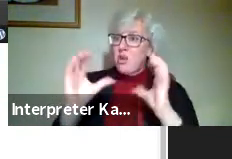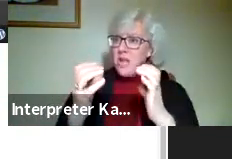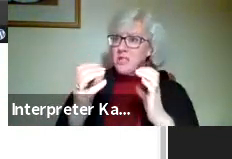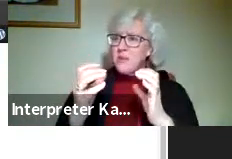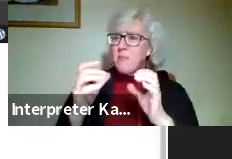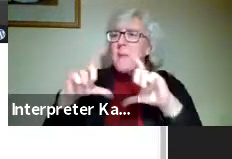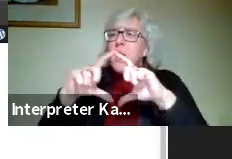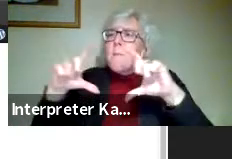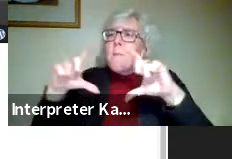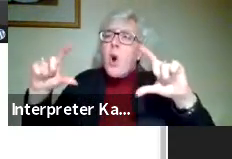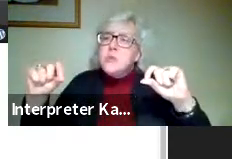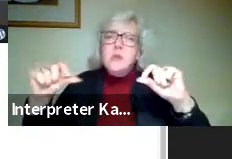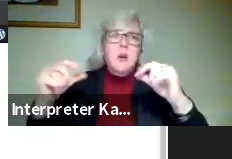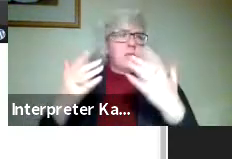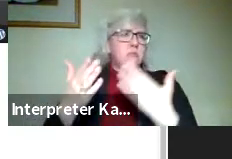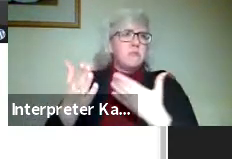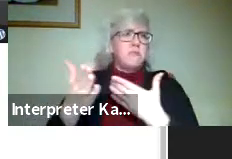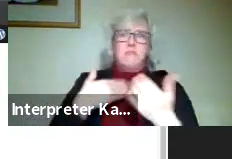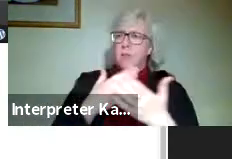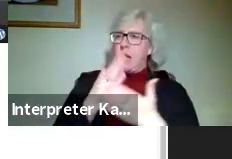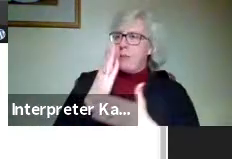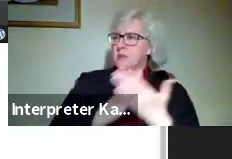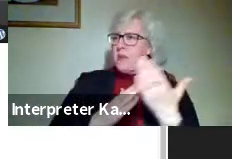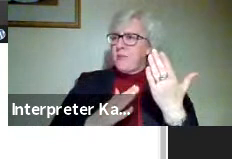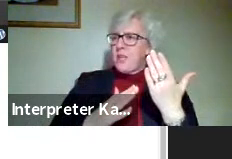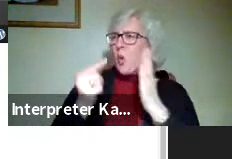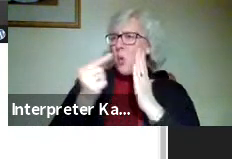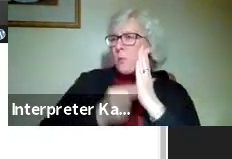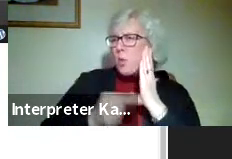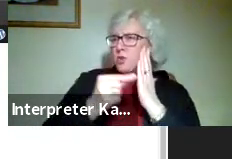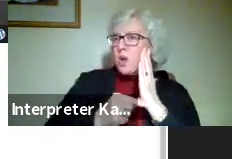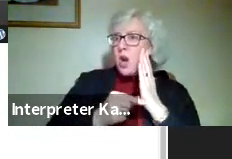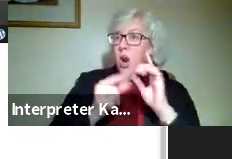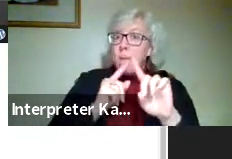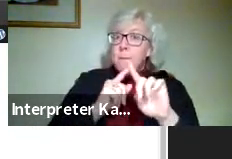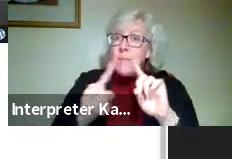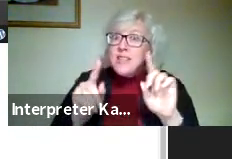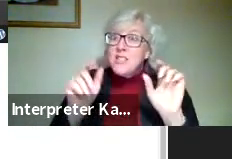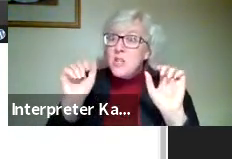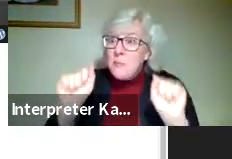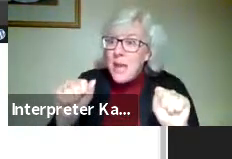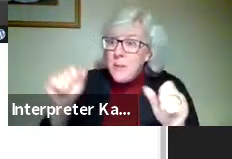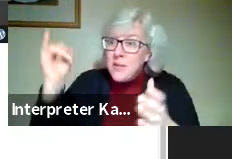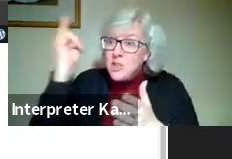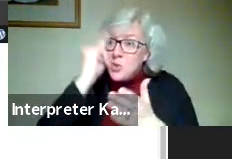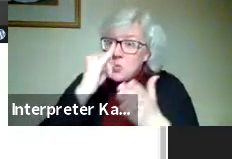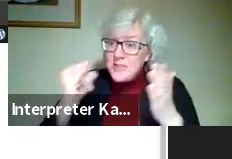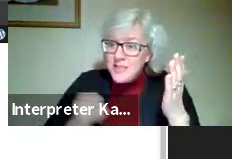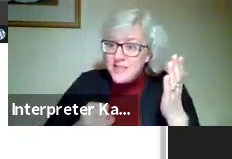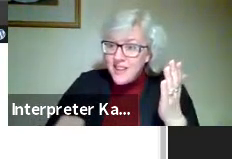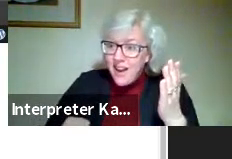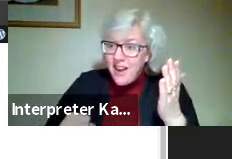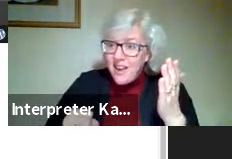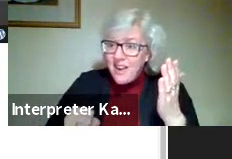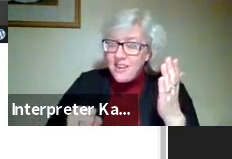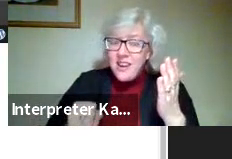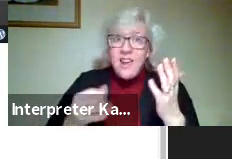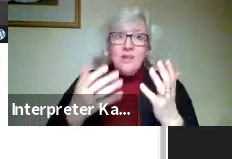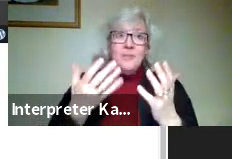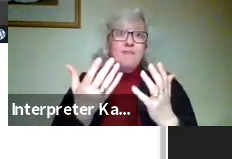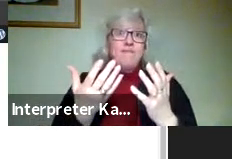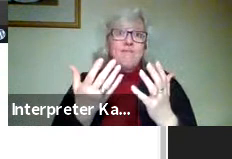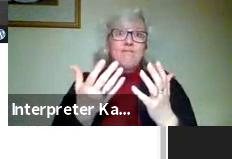postcard, or maybe something is like a brochure, but to be able to design and to